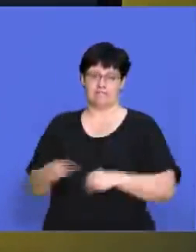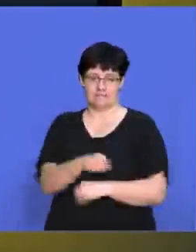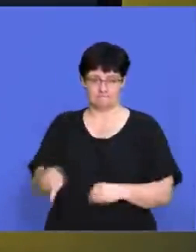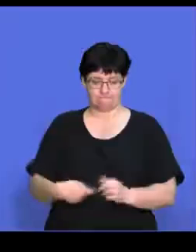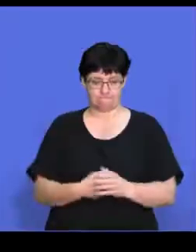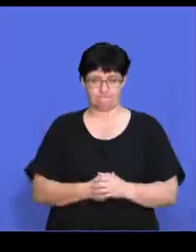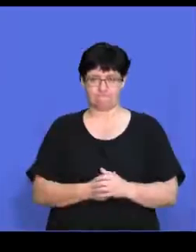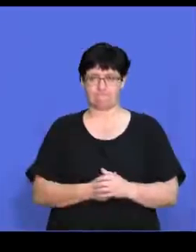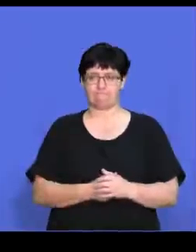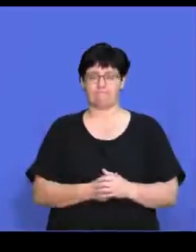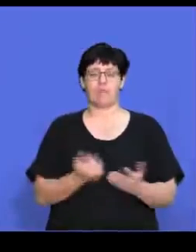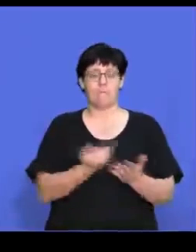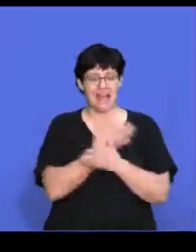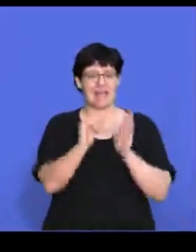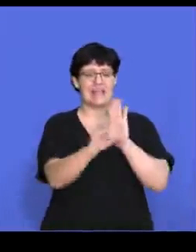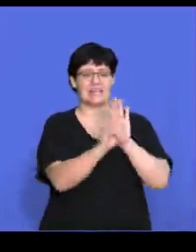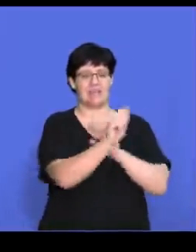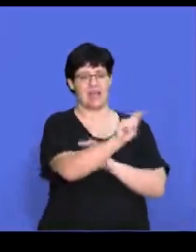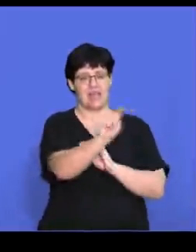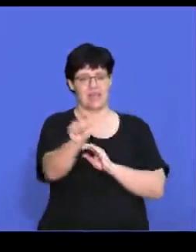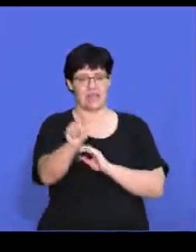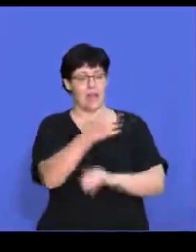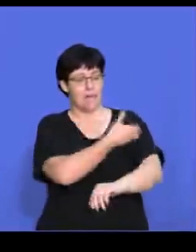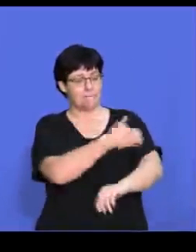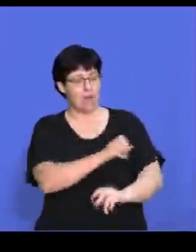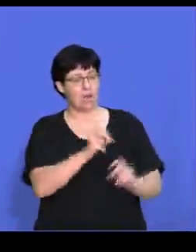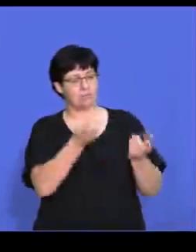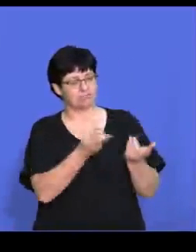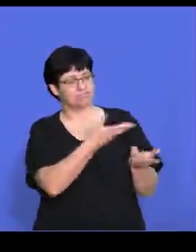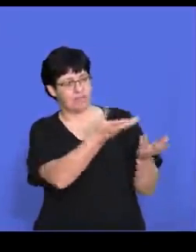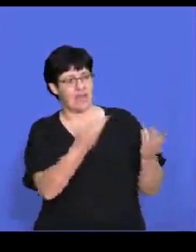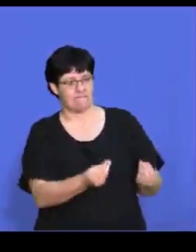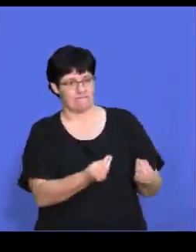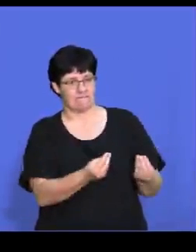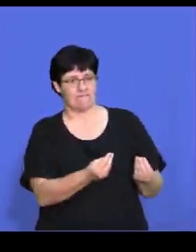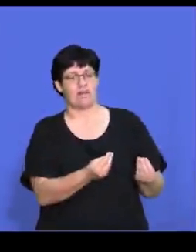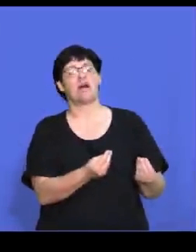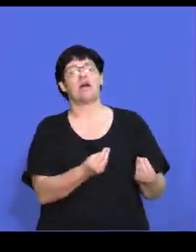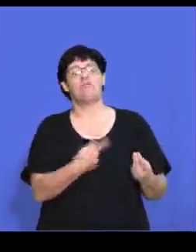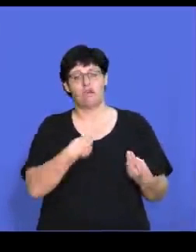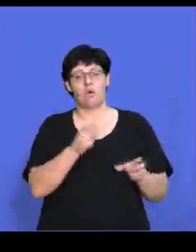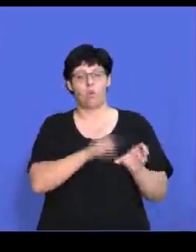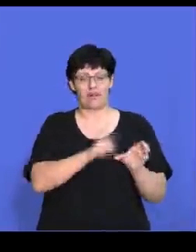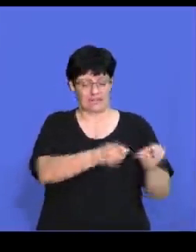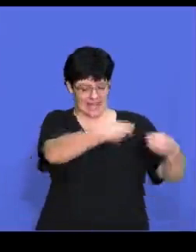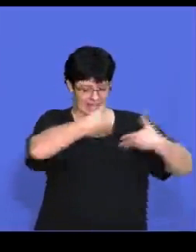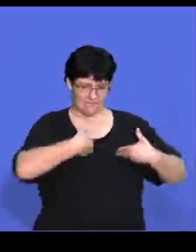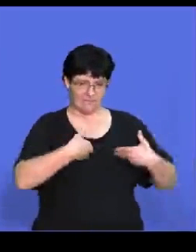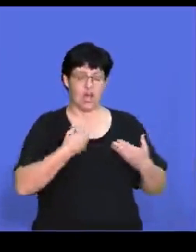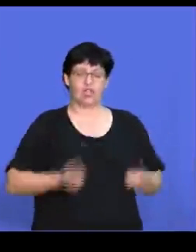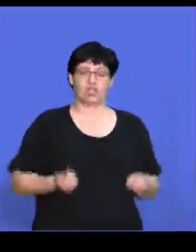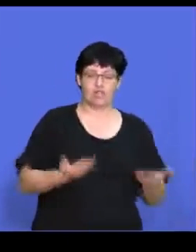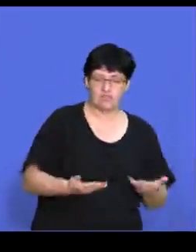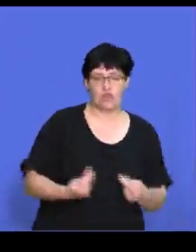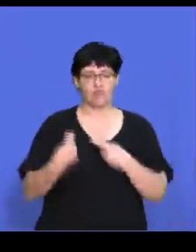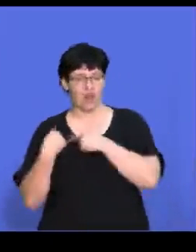we have to identify the kind of power suppliers have in terms of the quality of products or service, reliability or